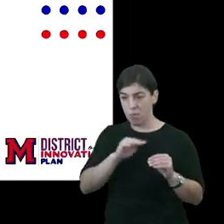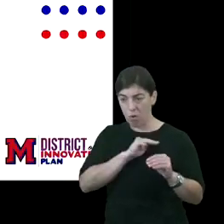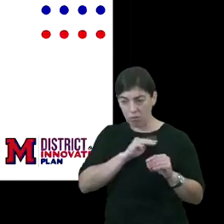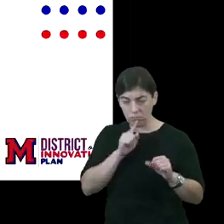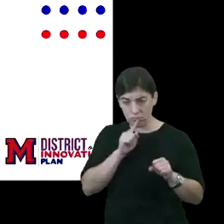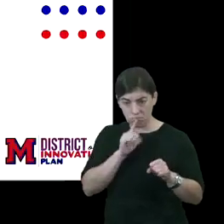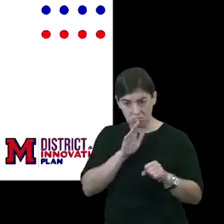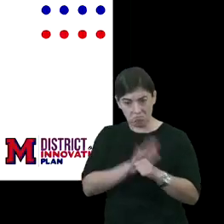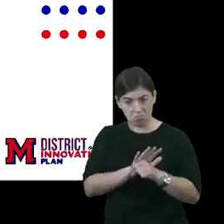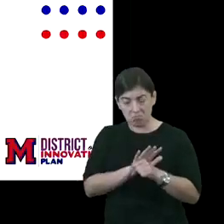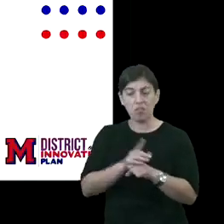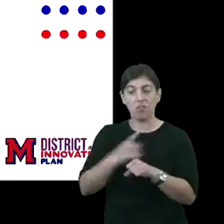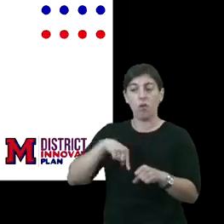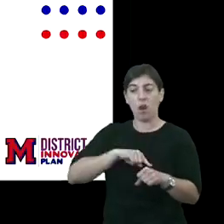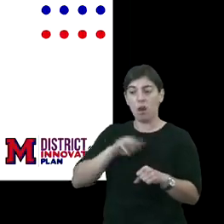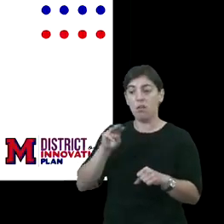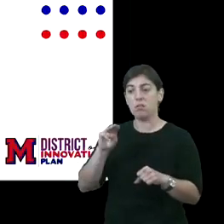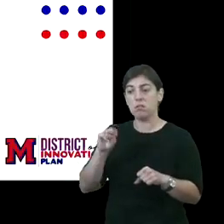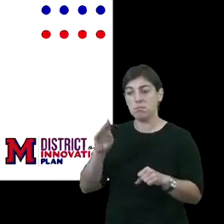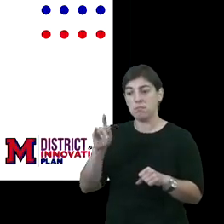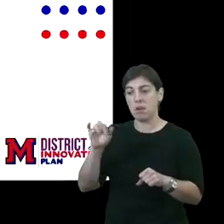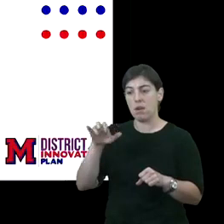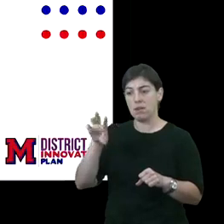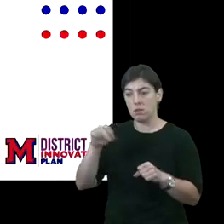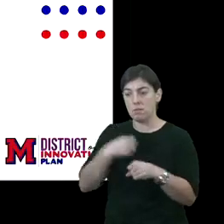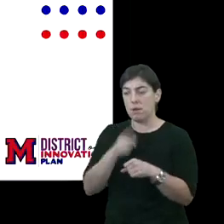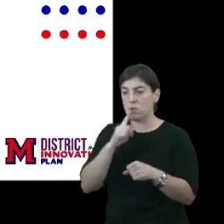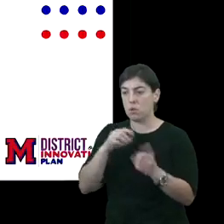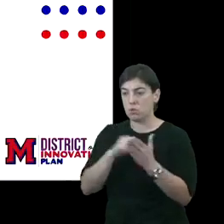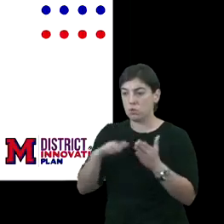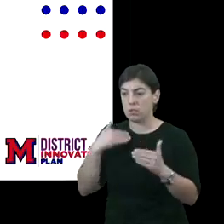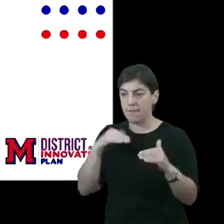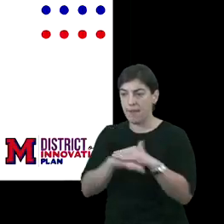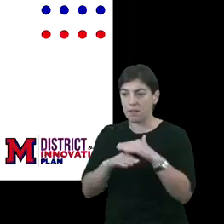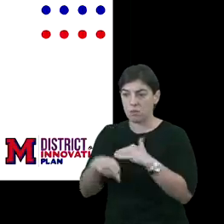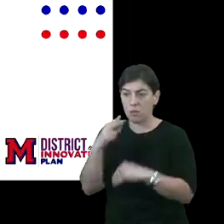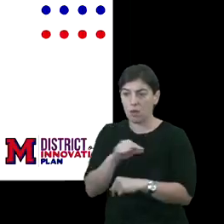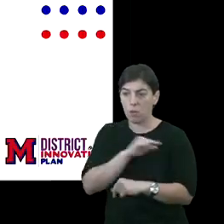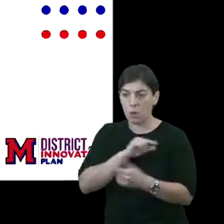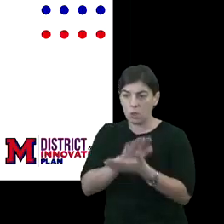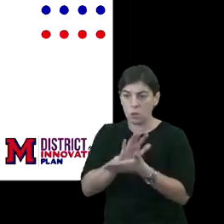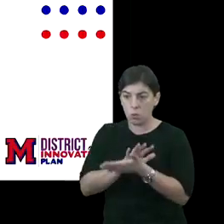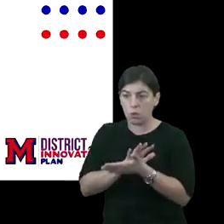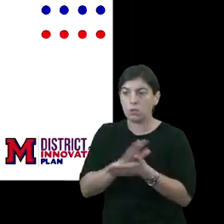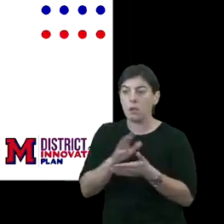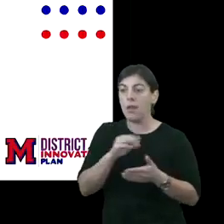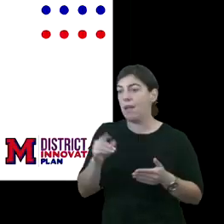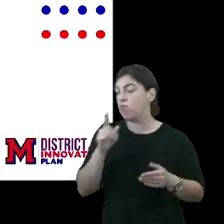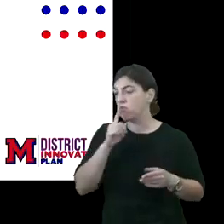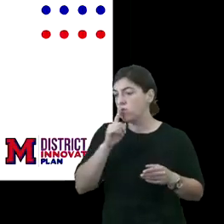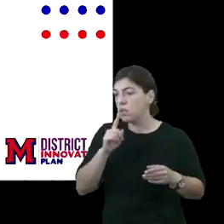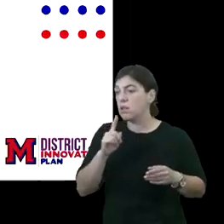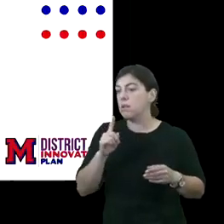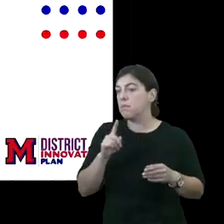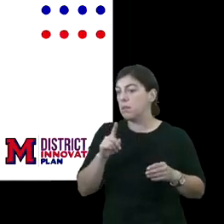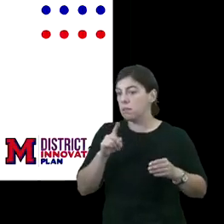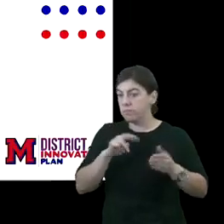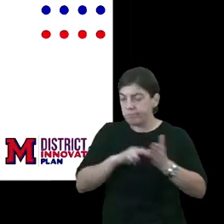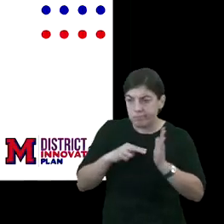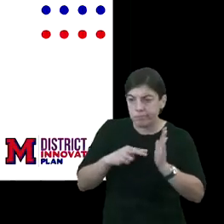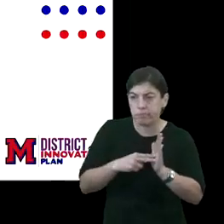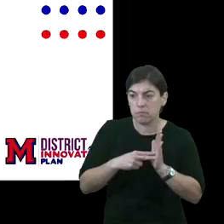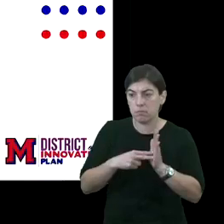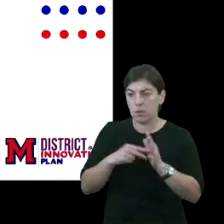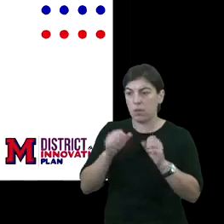of main ISD to ensure that our students are getting access to high quality schools and really, really being intentional about the